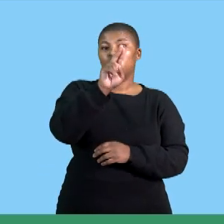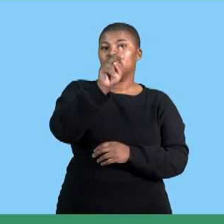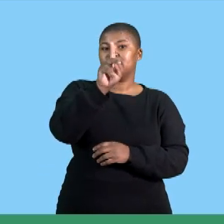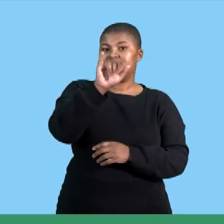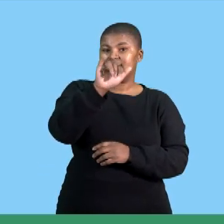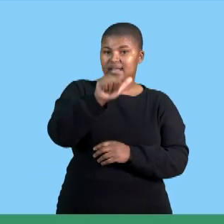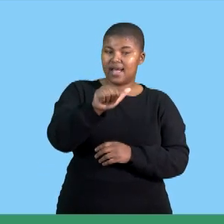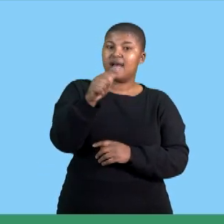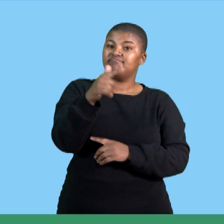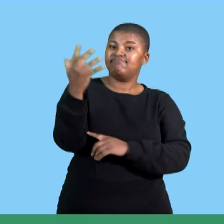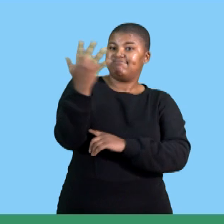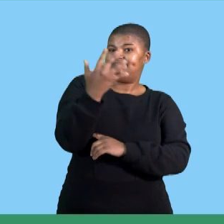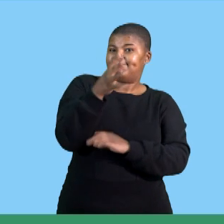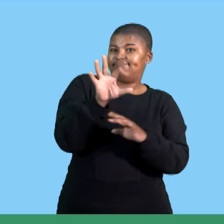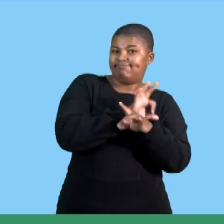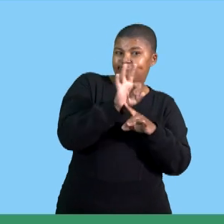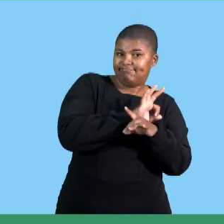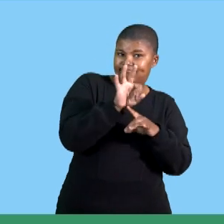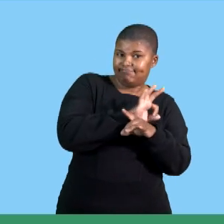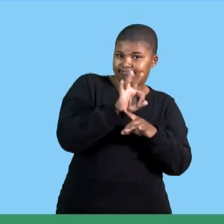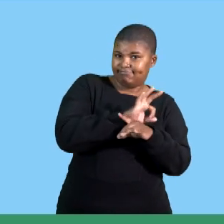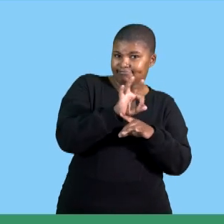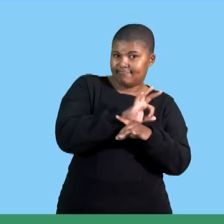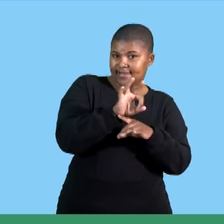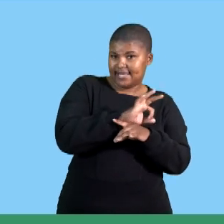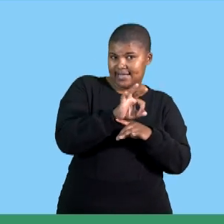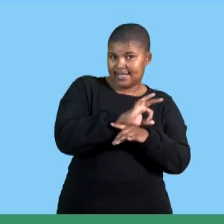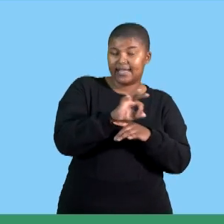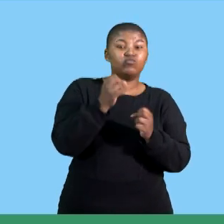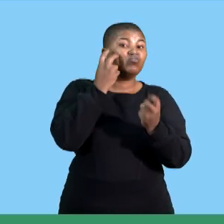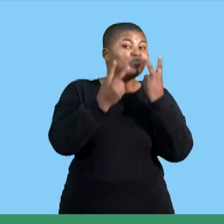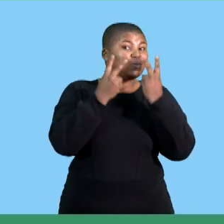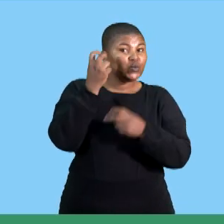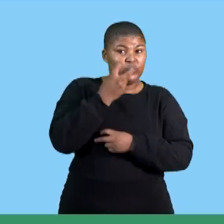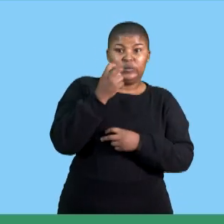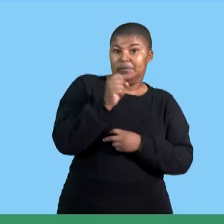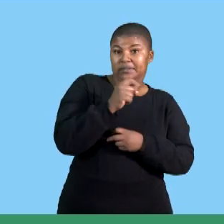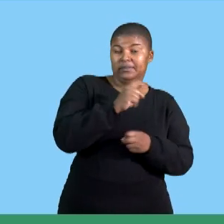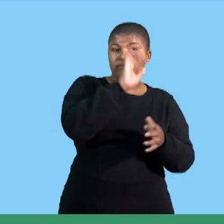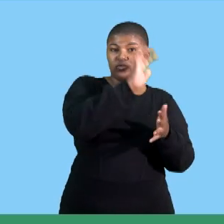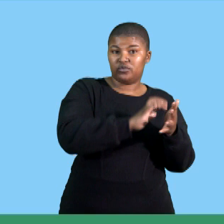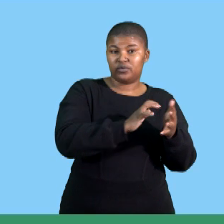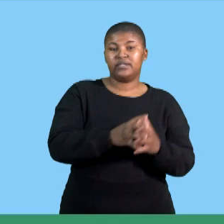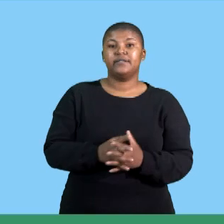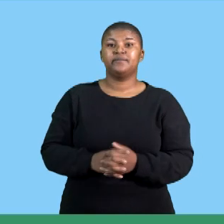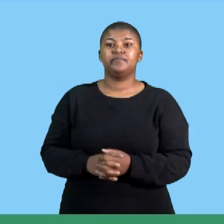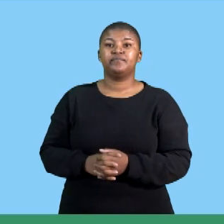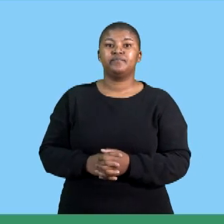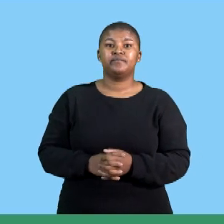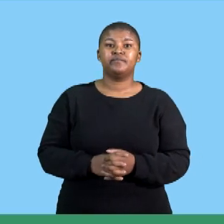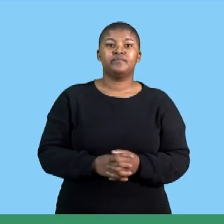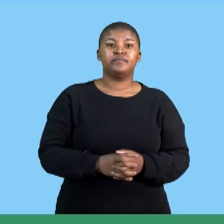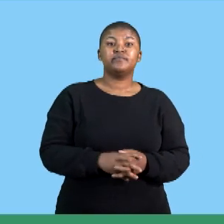plan to various stakeholders so this is a statement we are looking for a visual aid that she has used she has